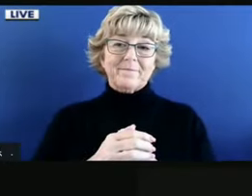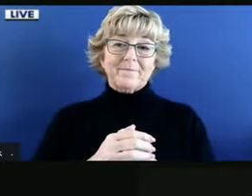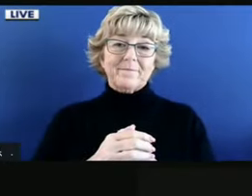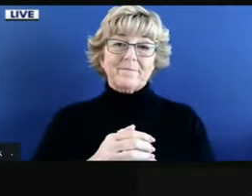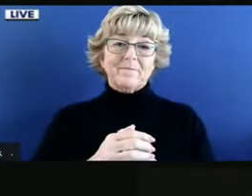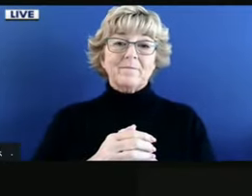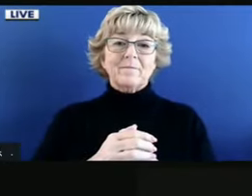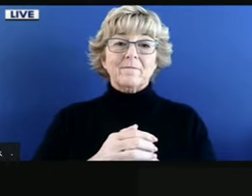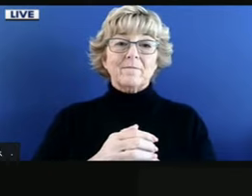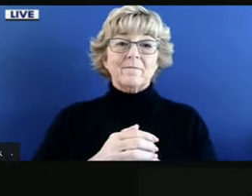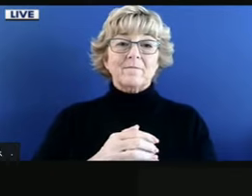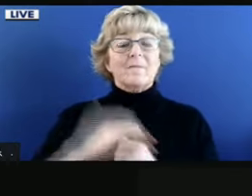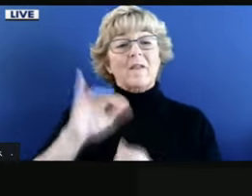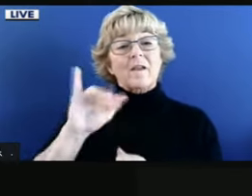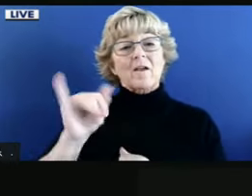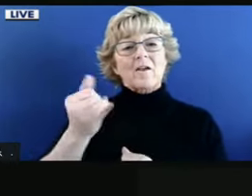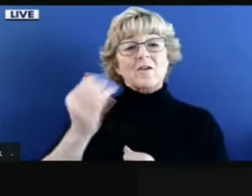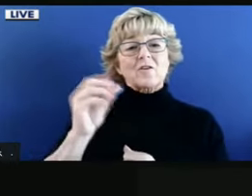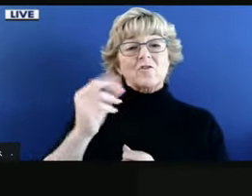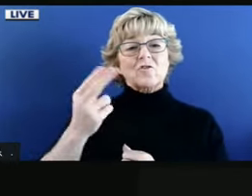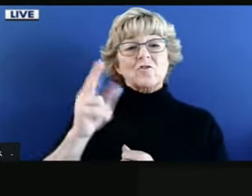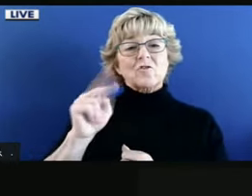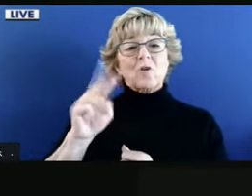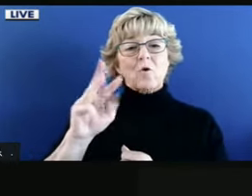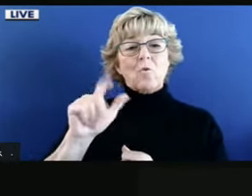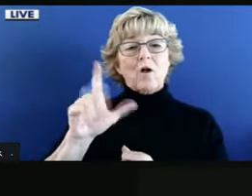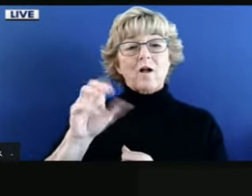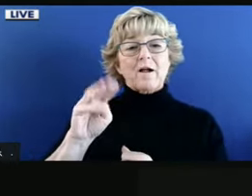John Woolfolk, San Jose Mercury News.